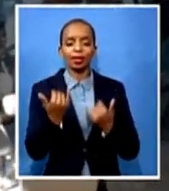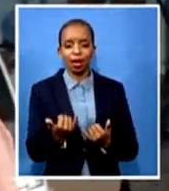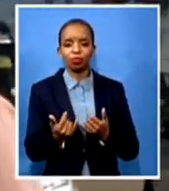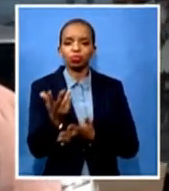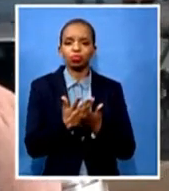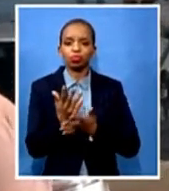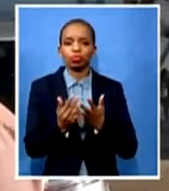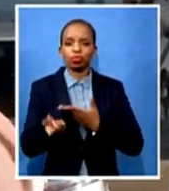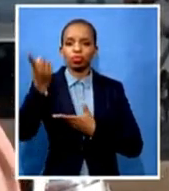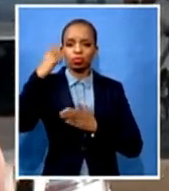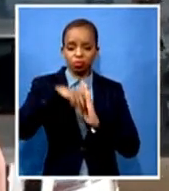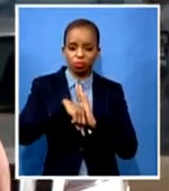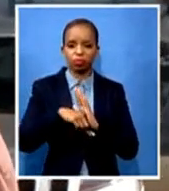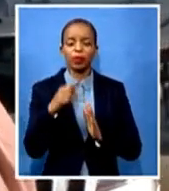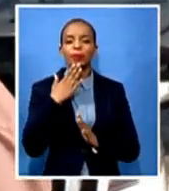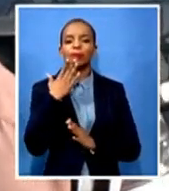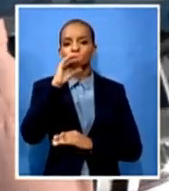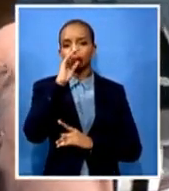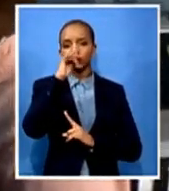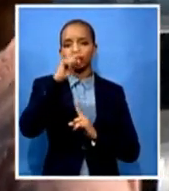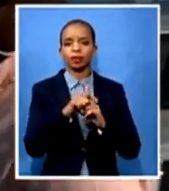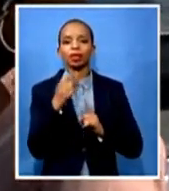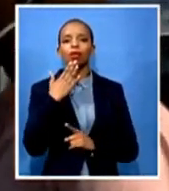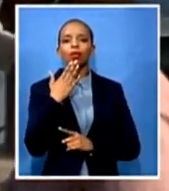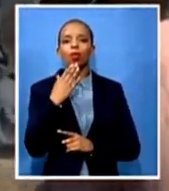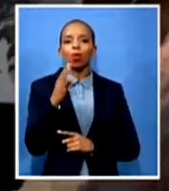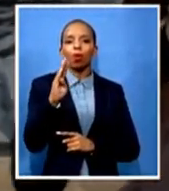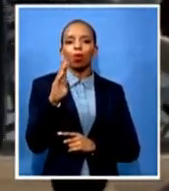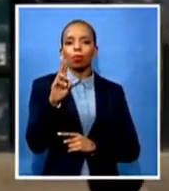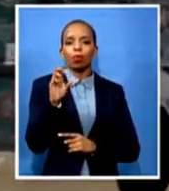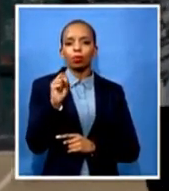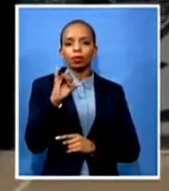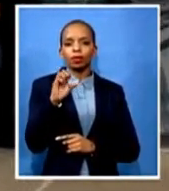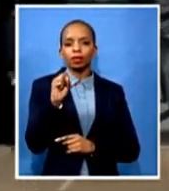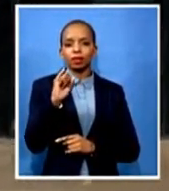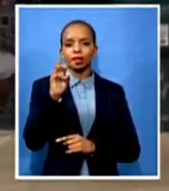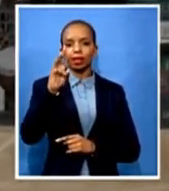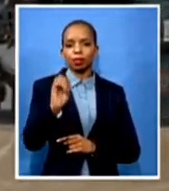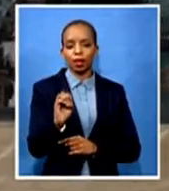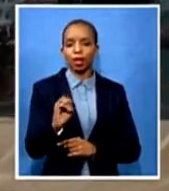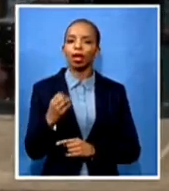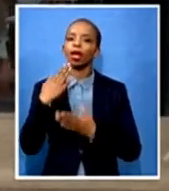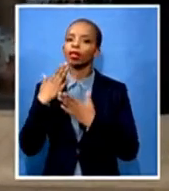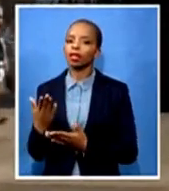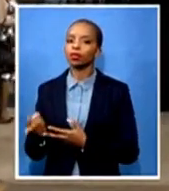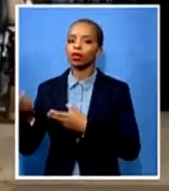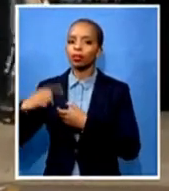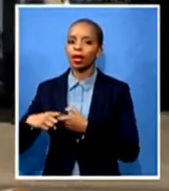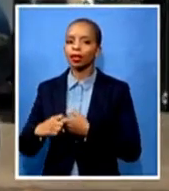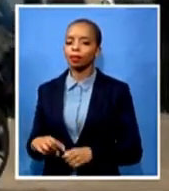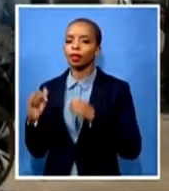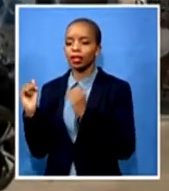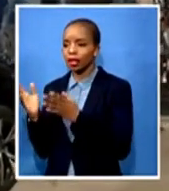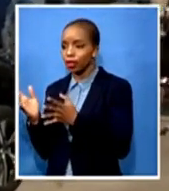Miss Musisiwo Jemsana Mantashe. We'll say a very good day to you and thank you for joining us. Can you tell us what can we expect from this briefing? Can